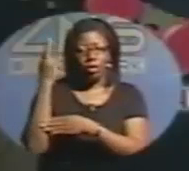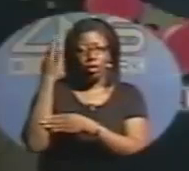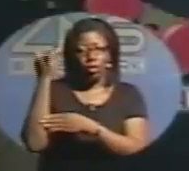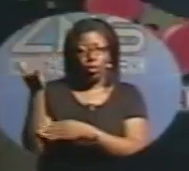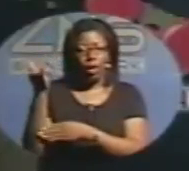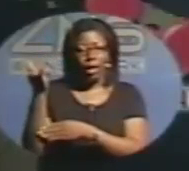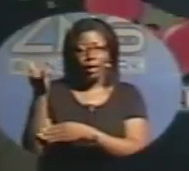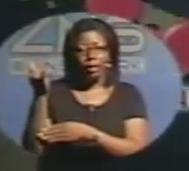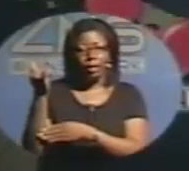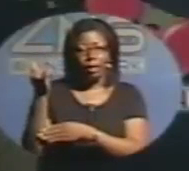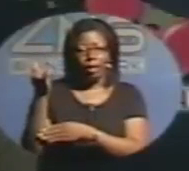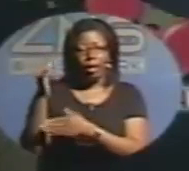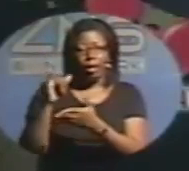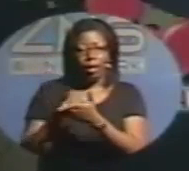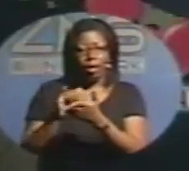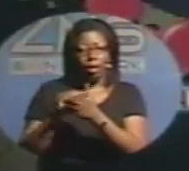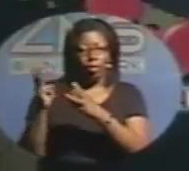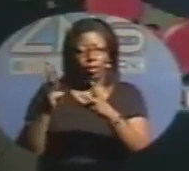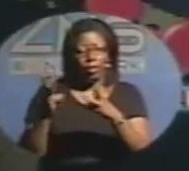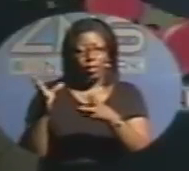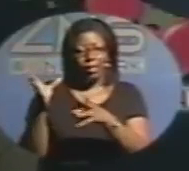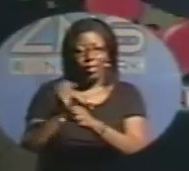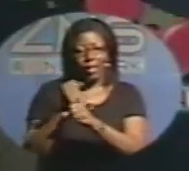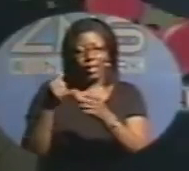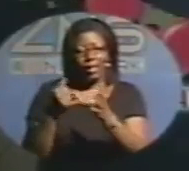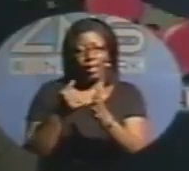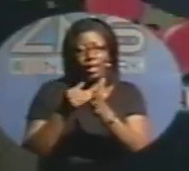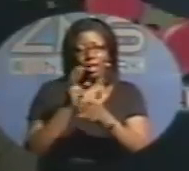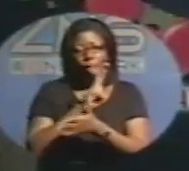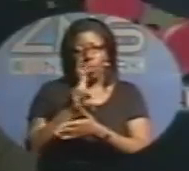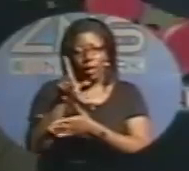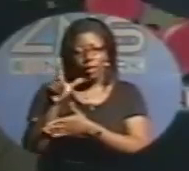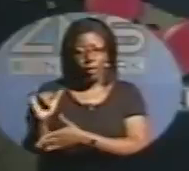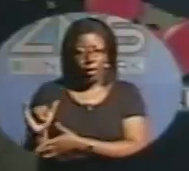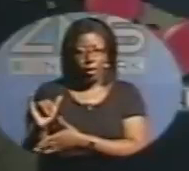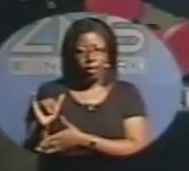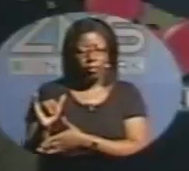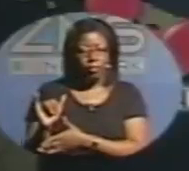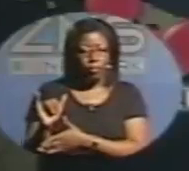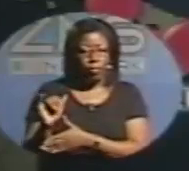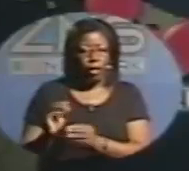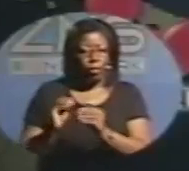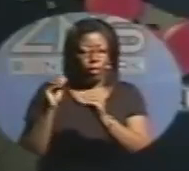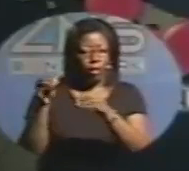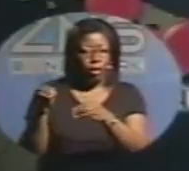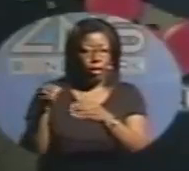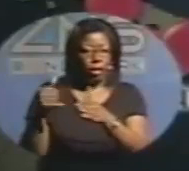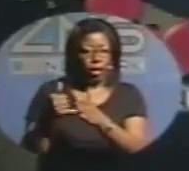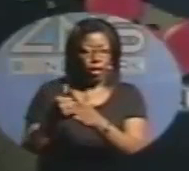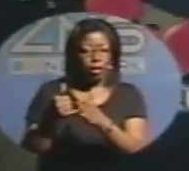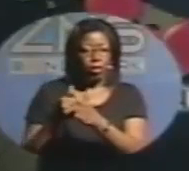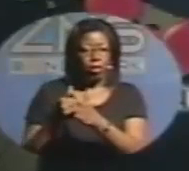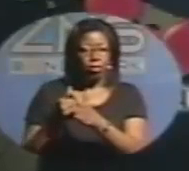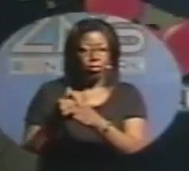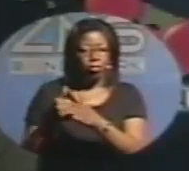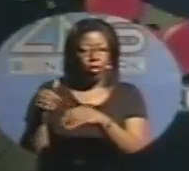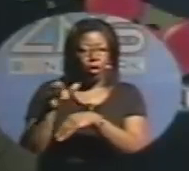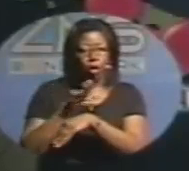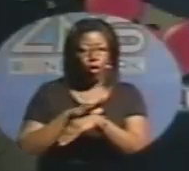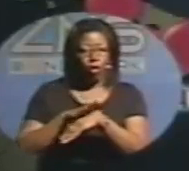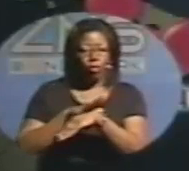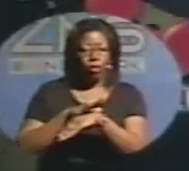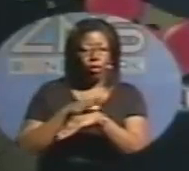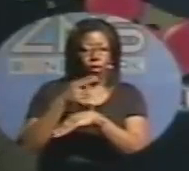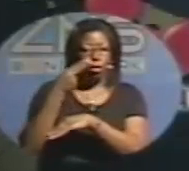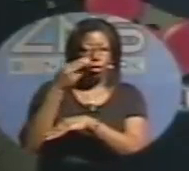the sterren current, is taking it in a westerly direction, and most of the models putting it pretty much over Hispaniola